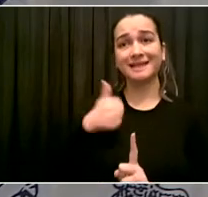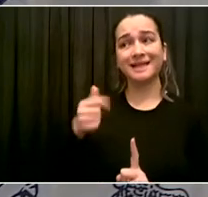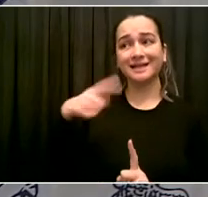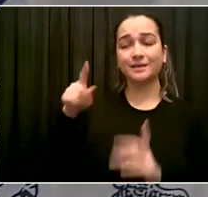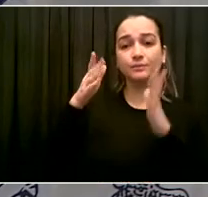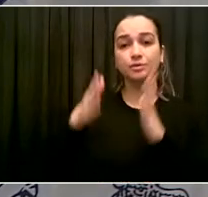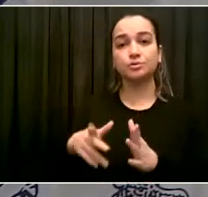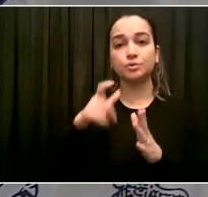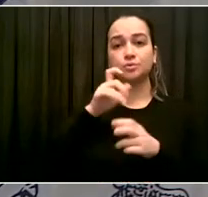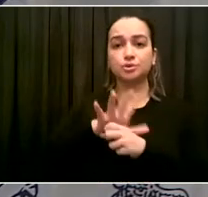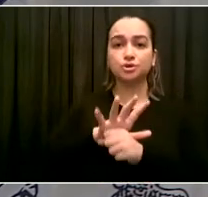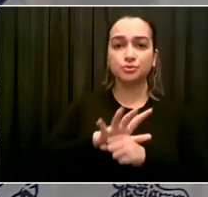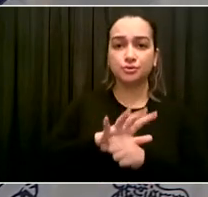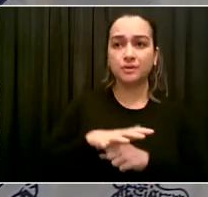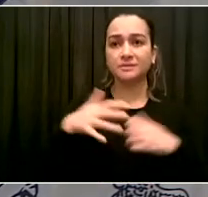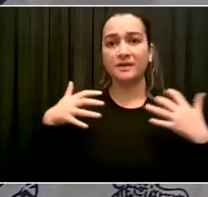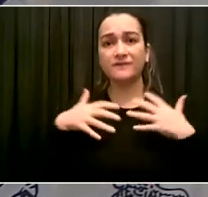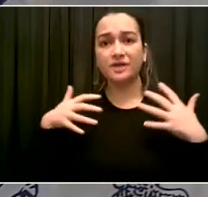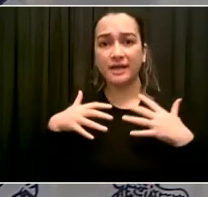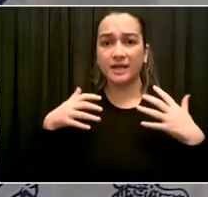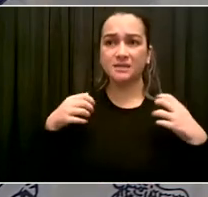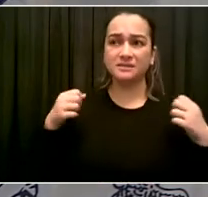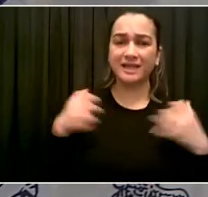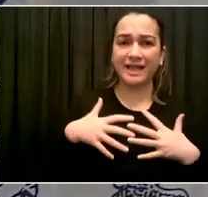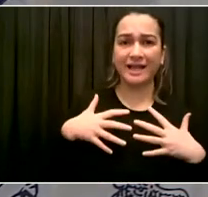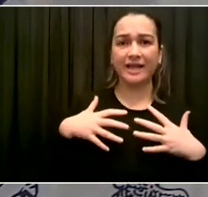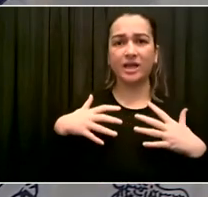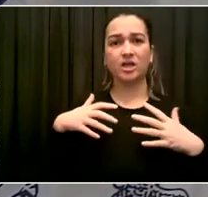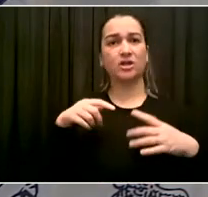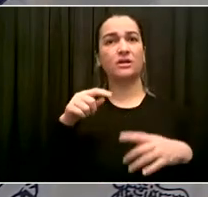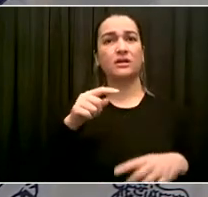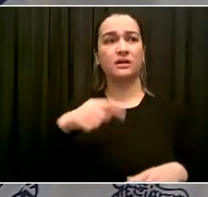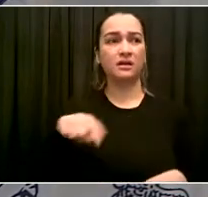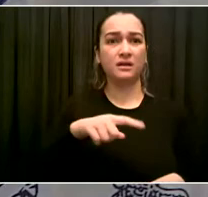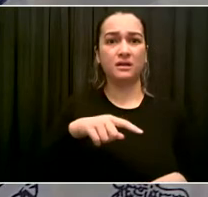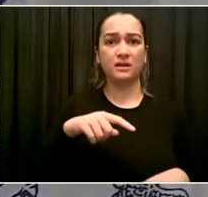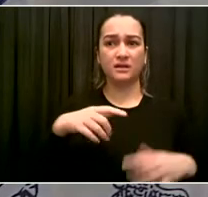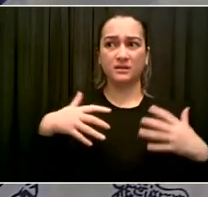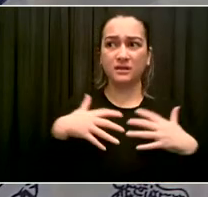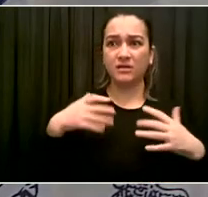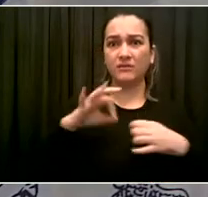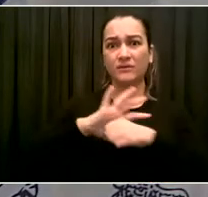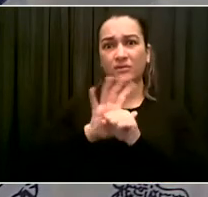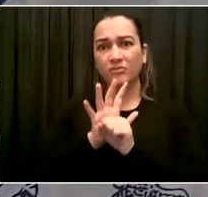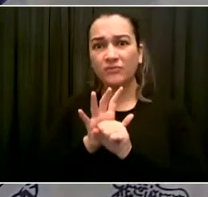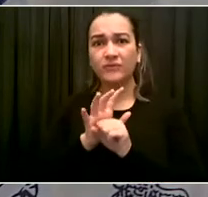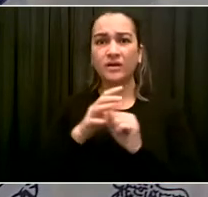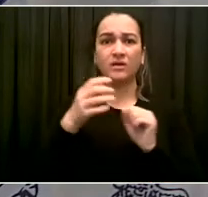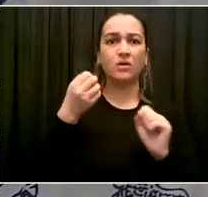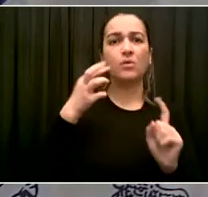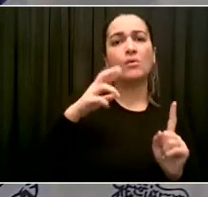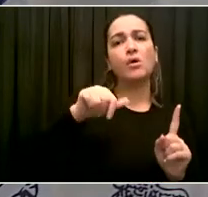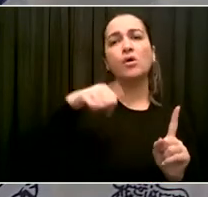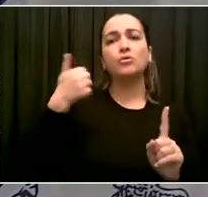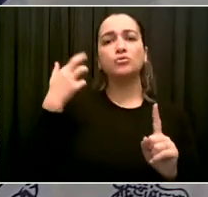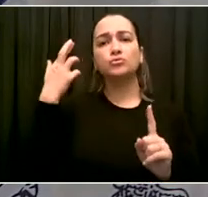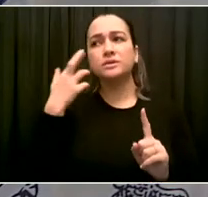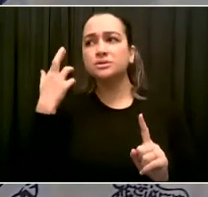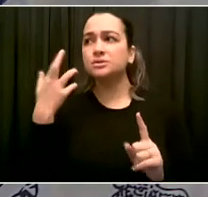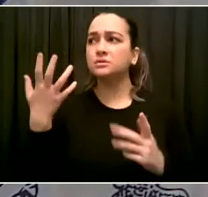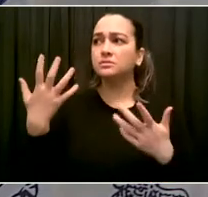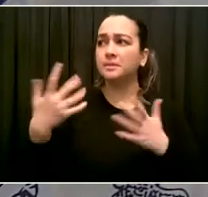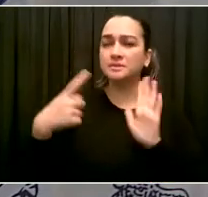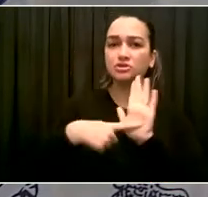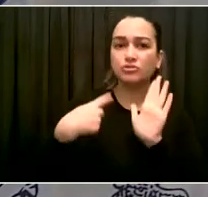this horrible rise in hate against Asian American communities, that exacerbates so many other